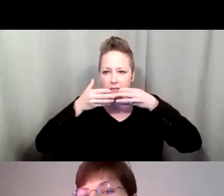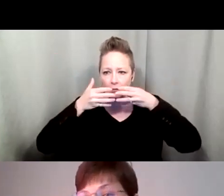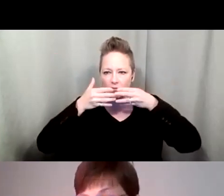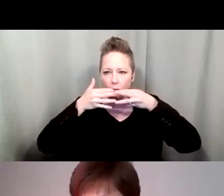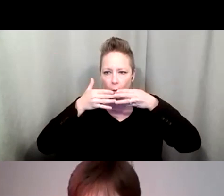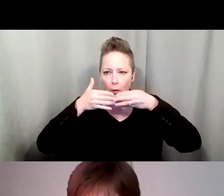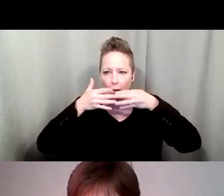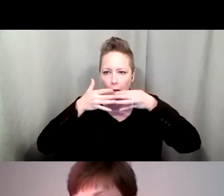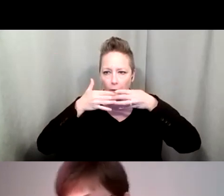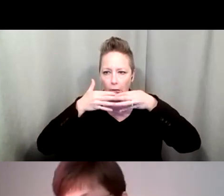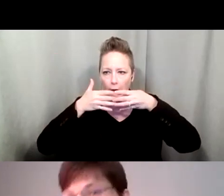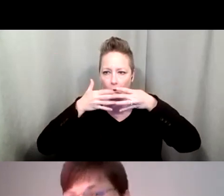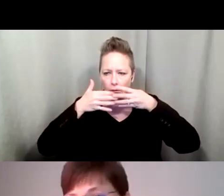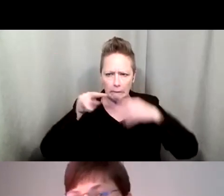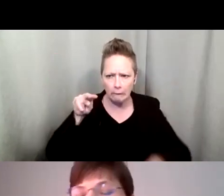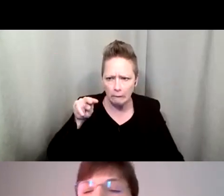doing more than breathing.